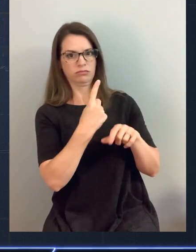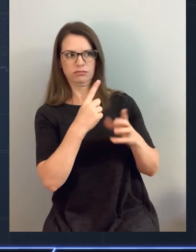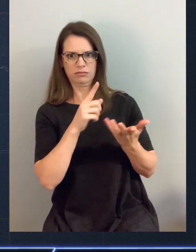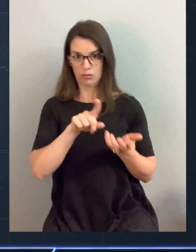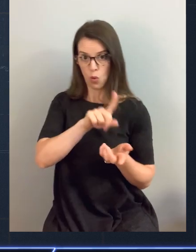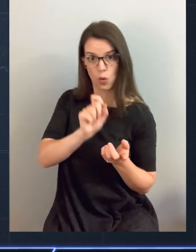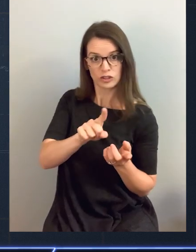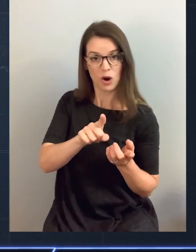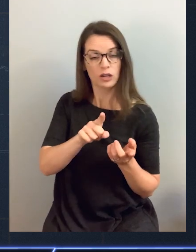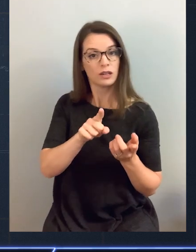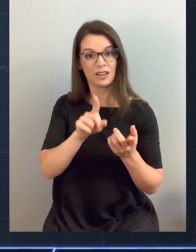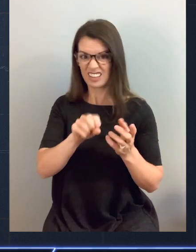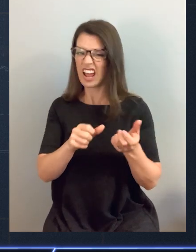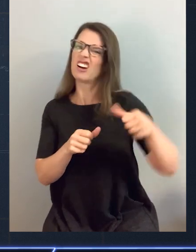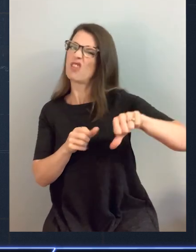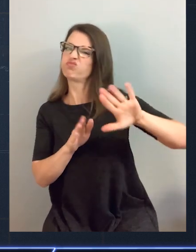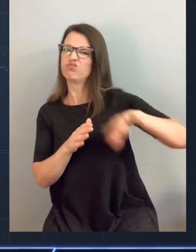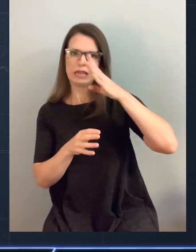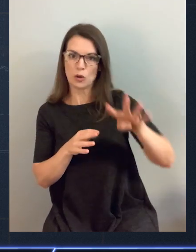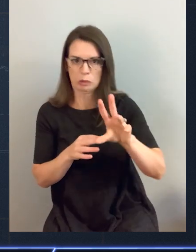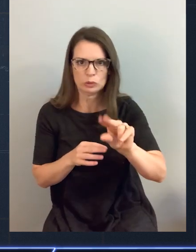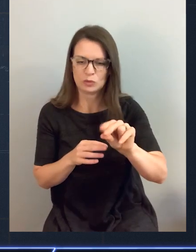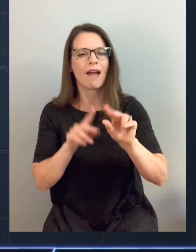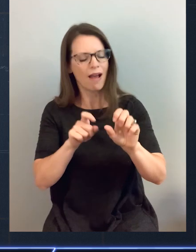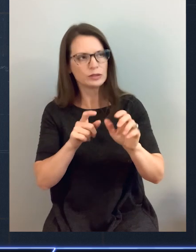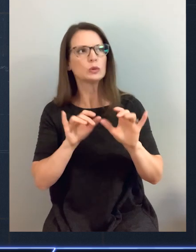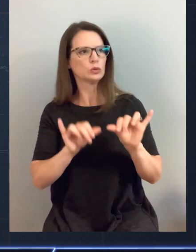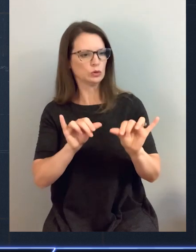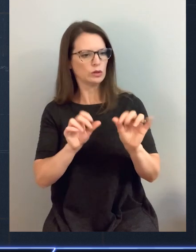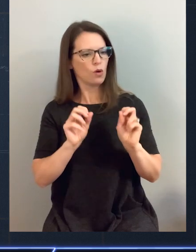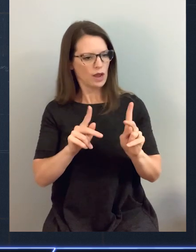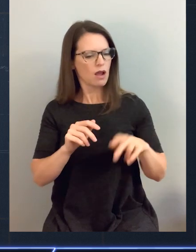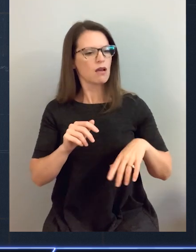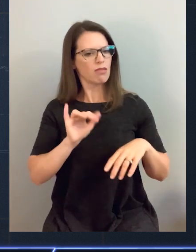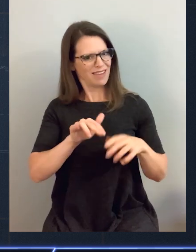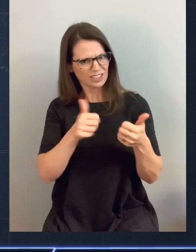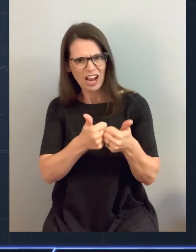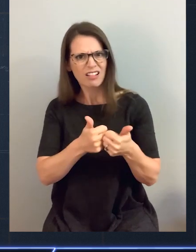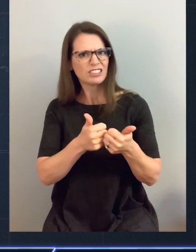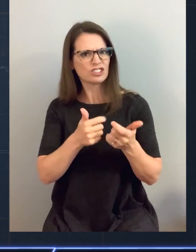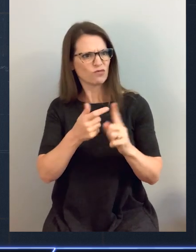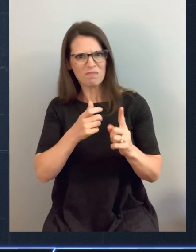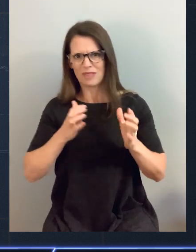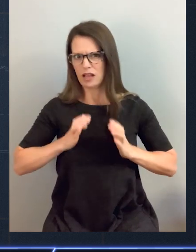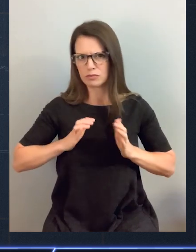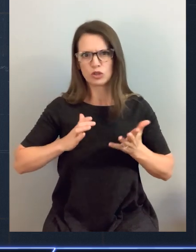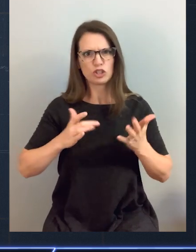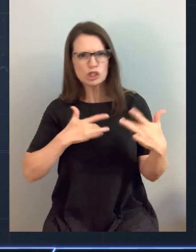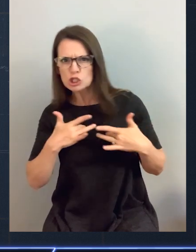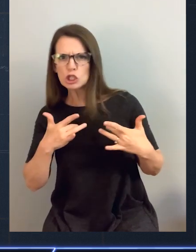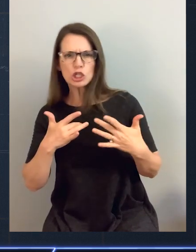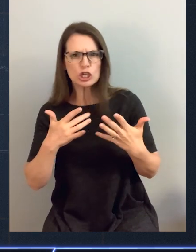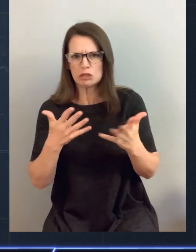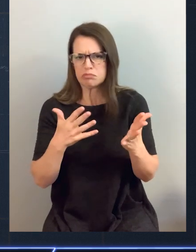not, your job, you need to take that email, figure out how to handle the customer's challenge, concern, question,